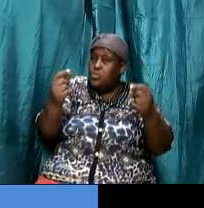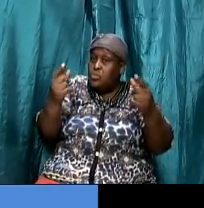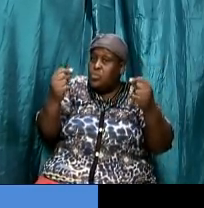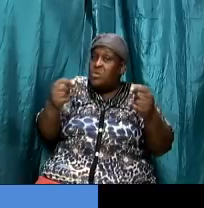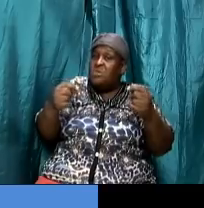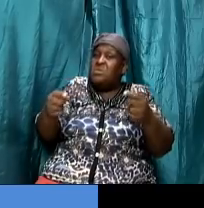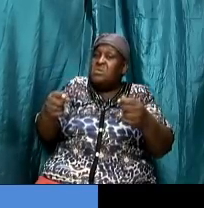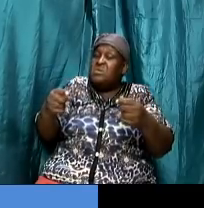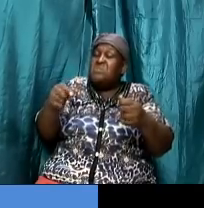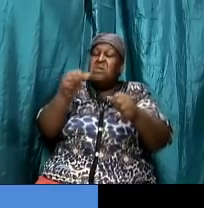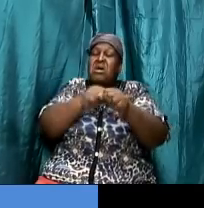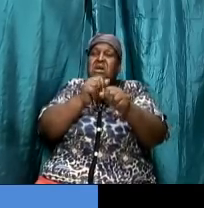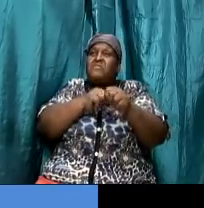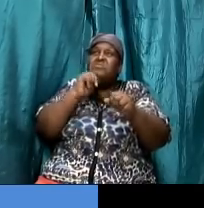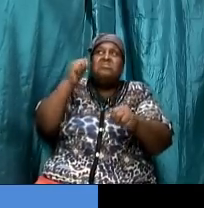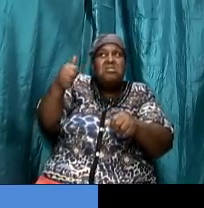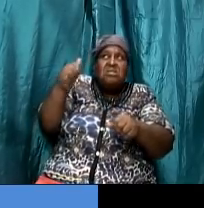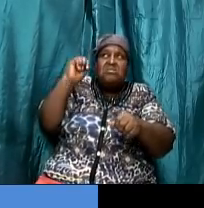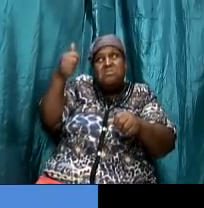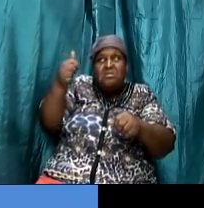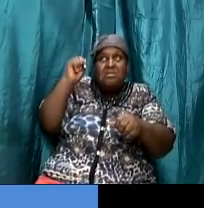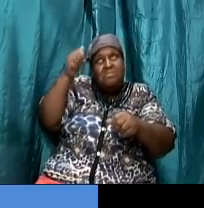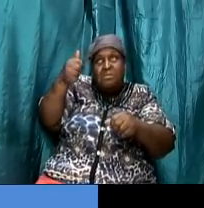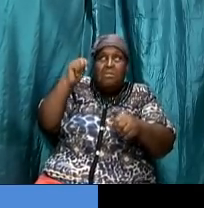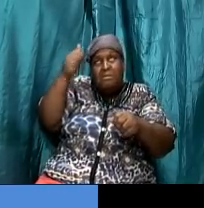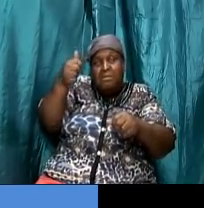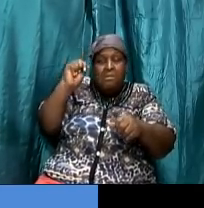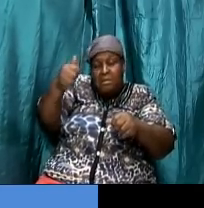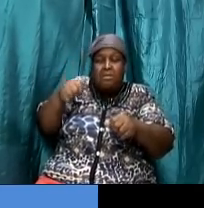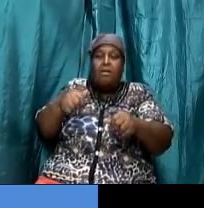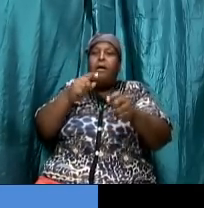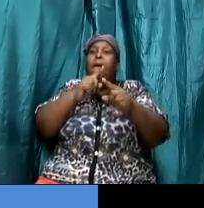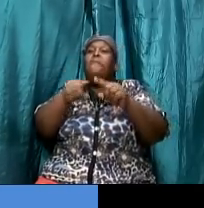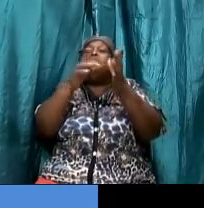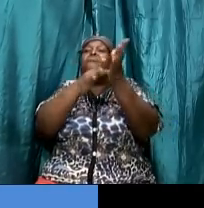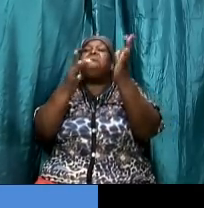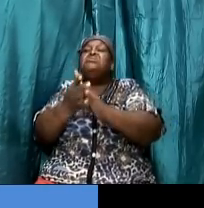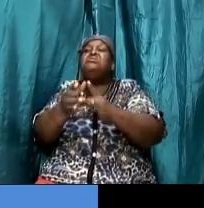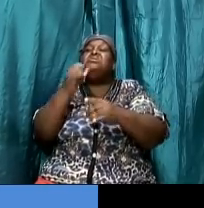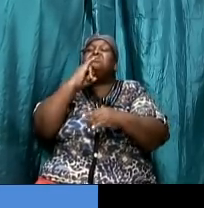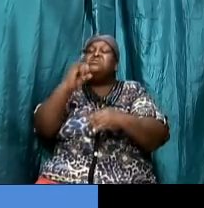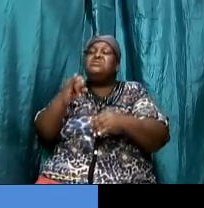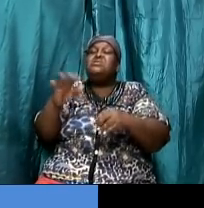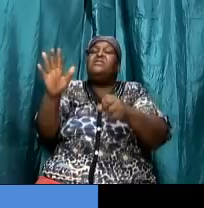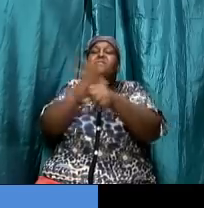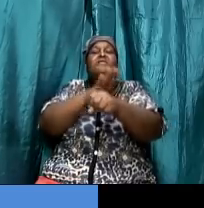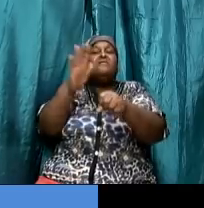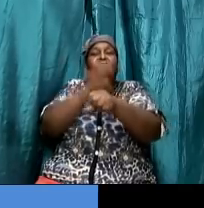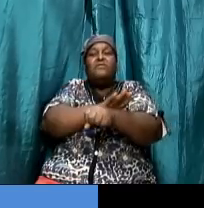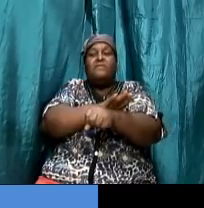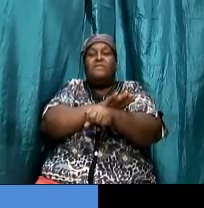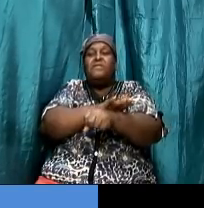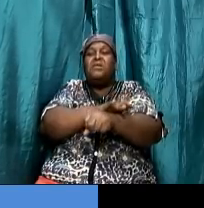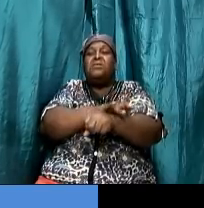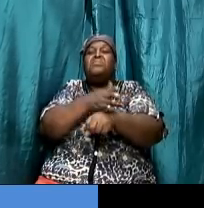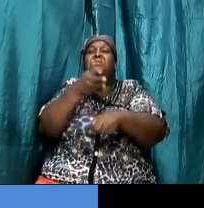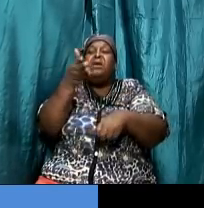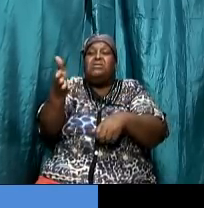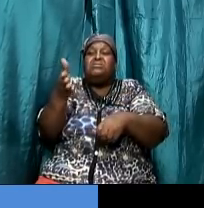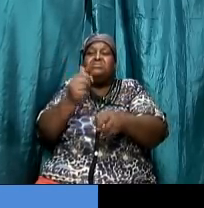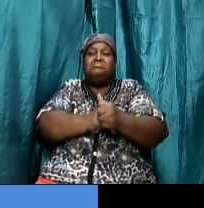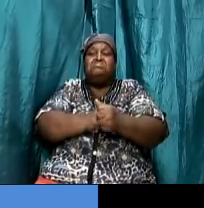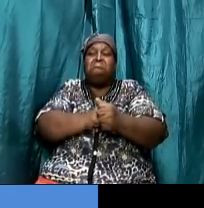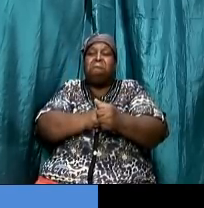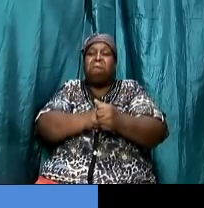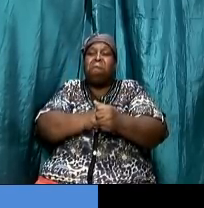daily daily daily but jesus is the fulfillment it pointed to jesus amen and because it pointed to jesus